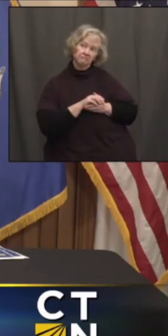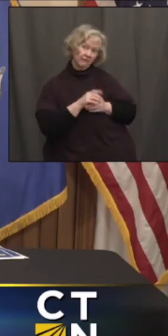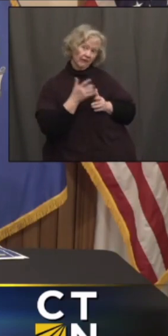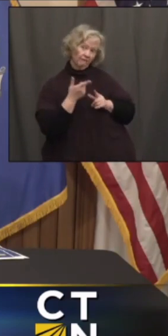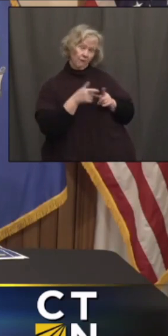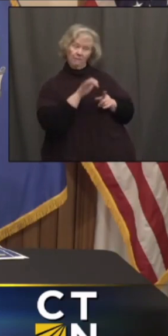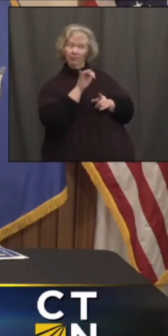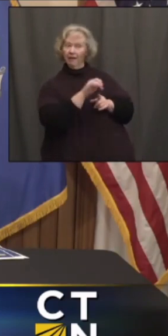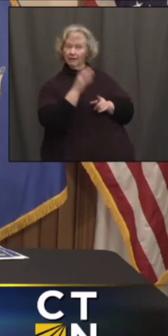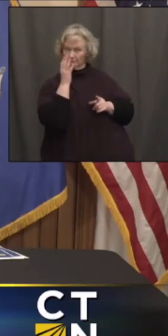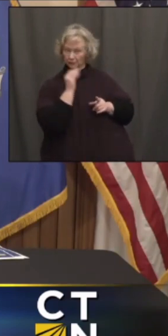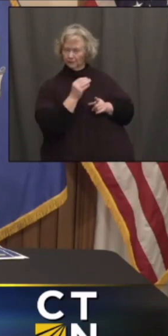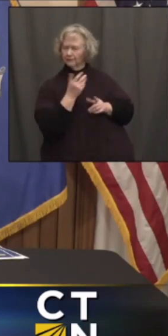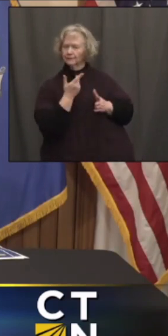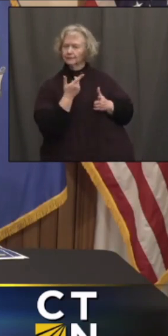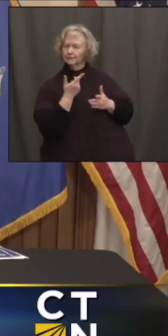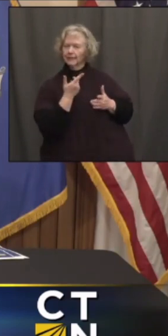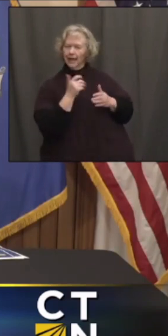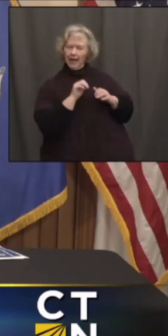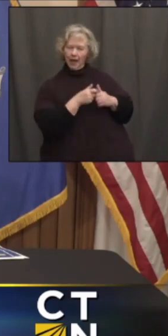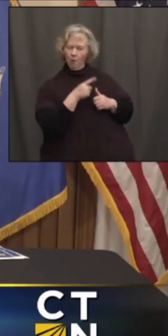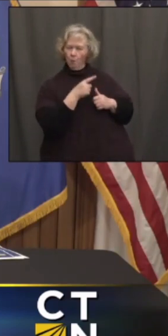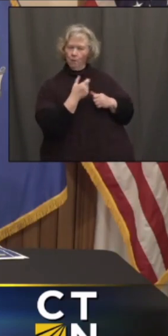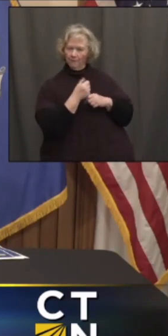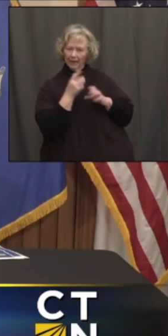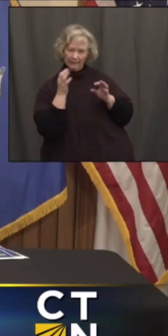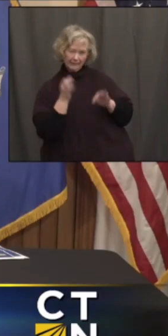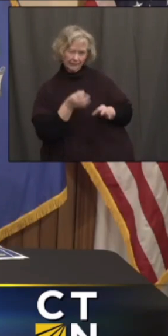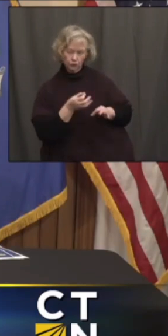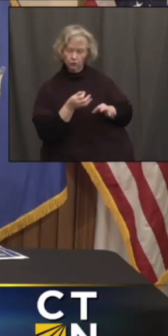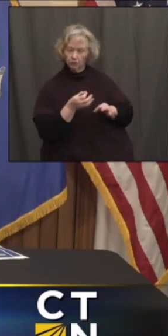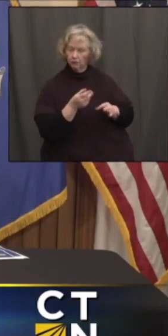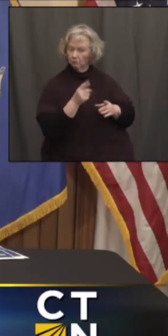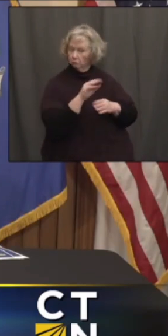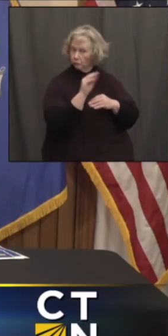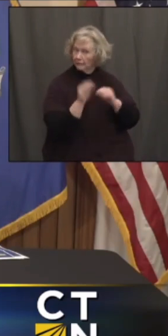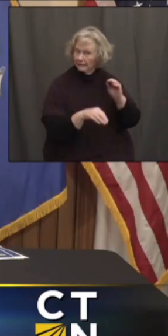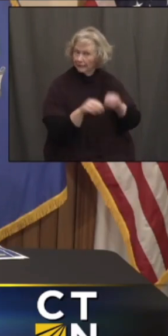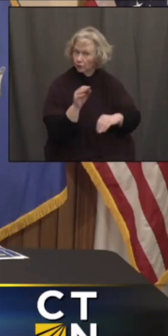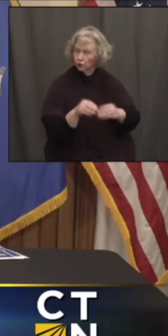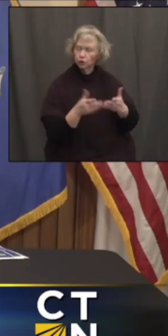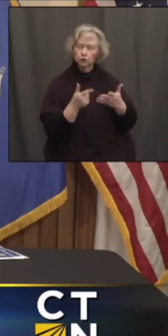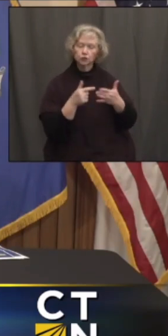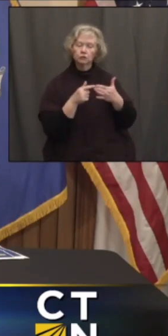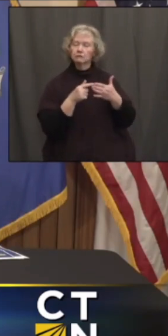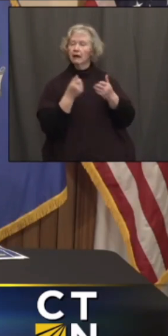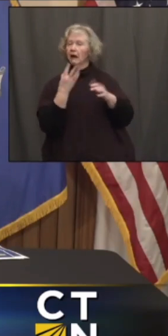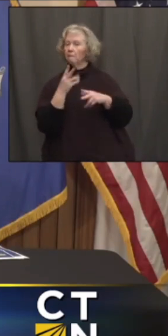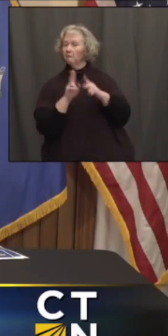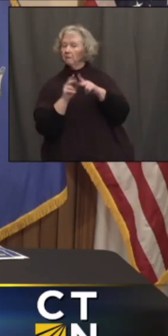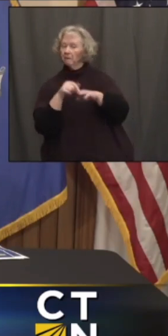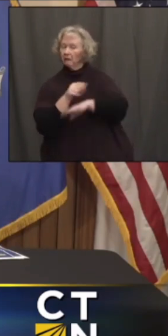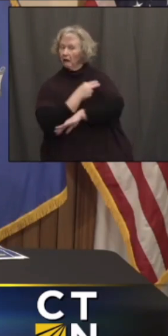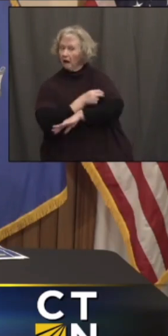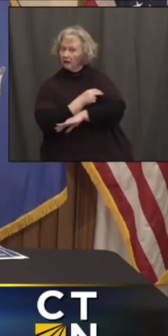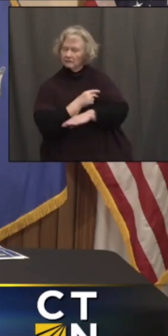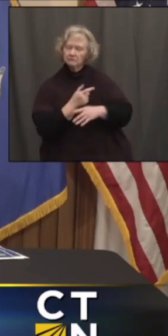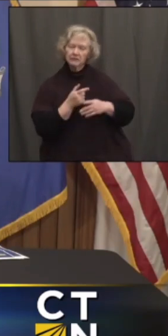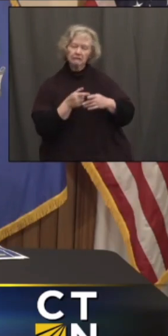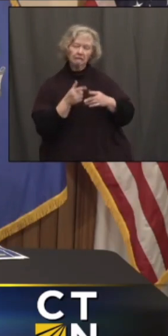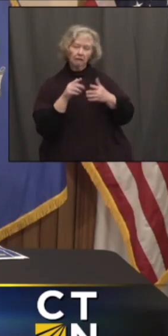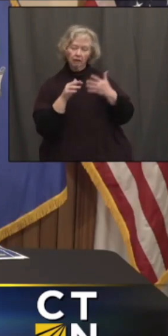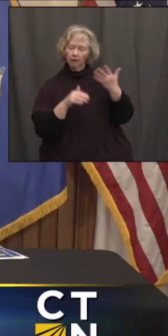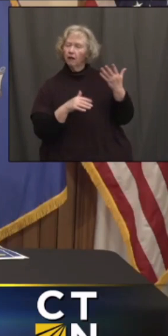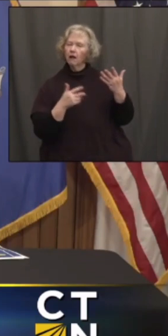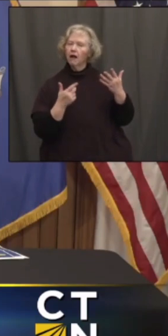experience, are there specific metrics, positivity level, hospitalizations, so forth, that could